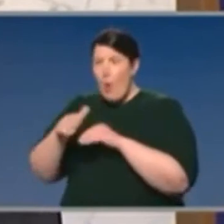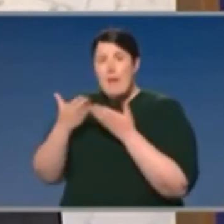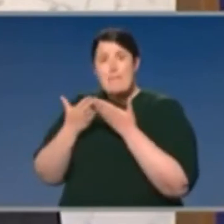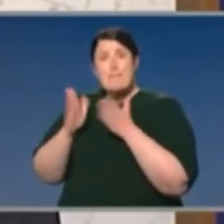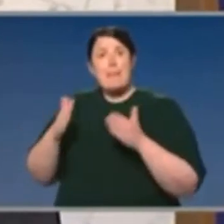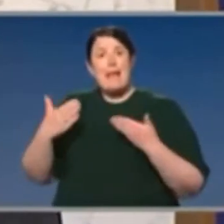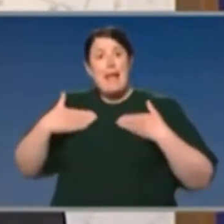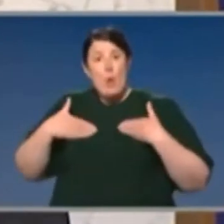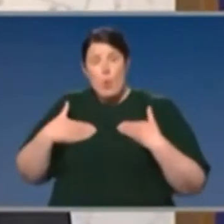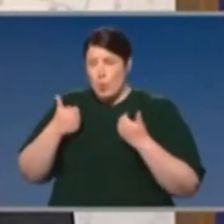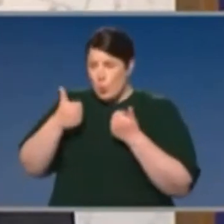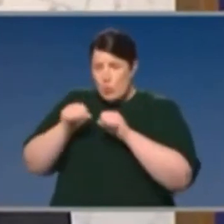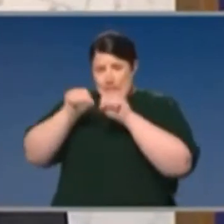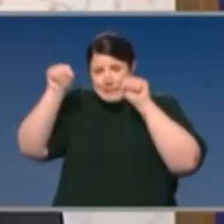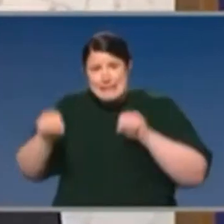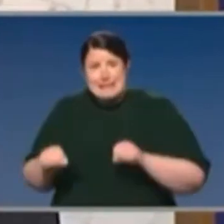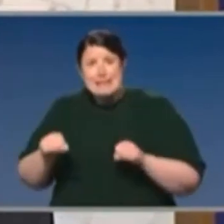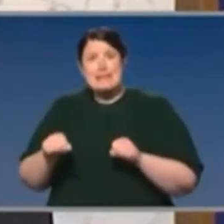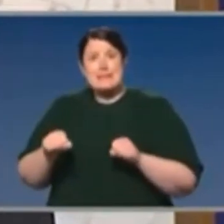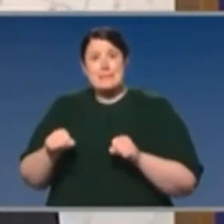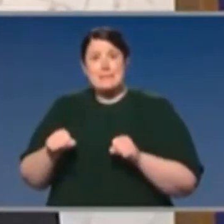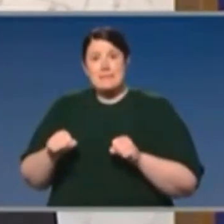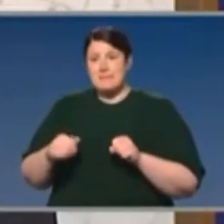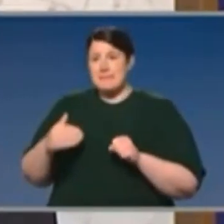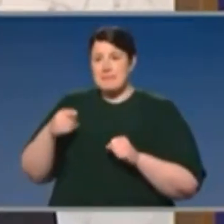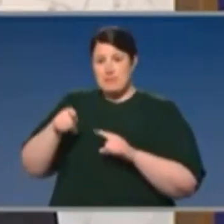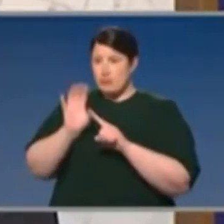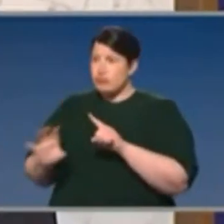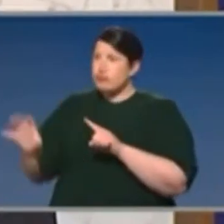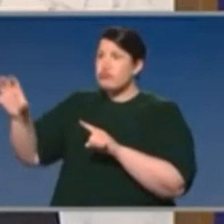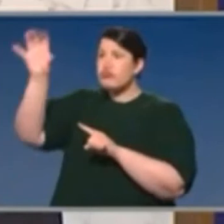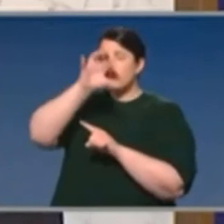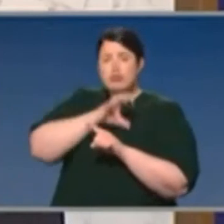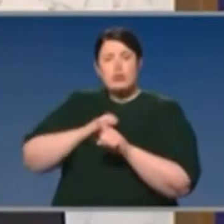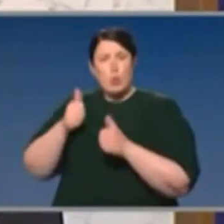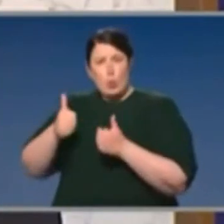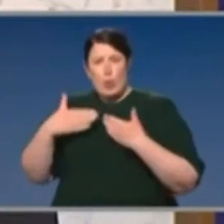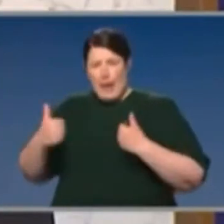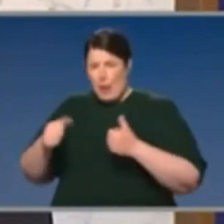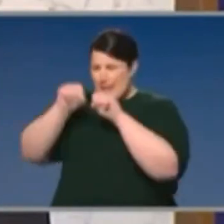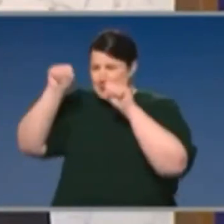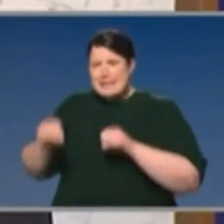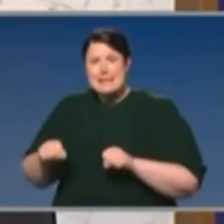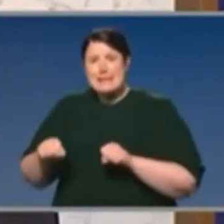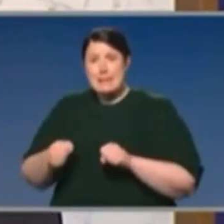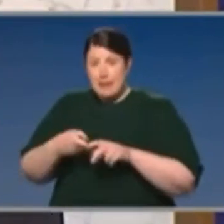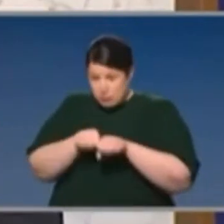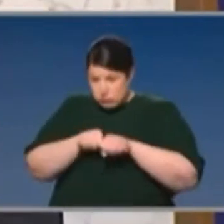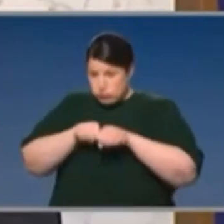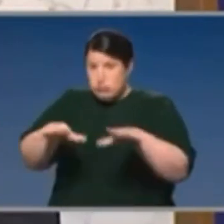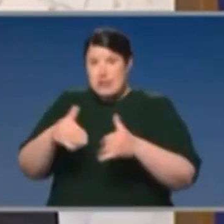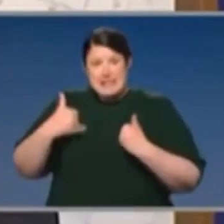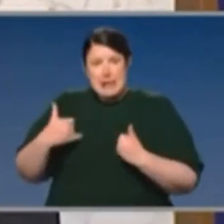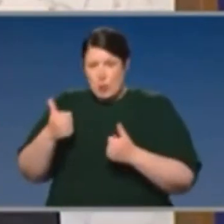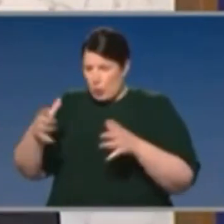health. They've had good systems. They've had embedded public health units in all their local health districts. They've had very good outbreak response